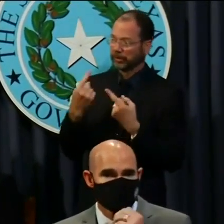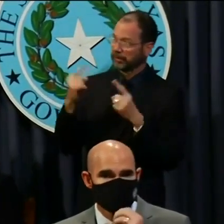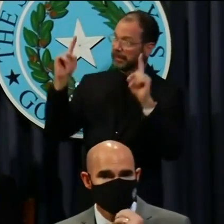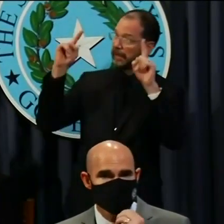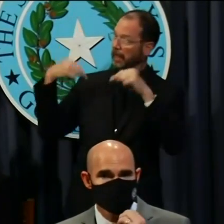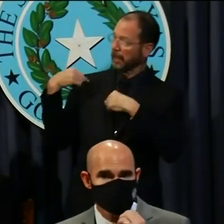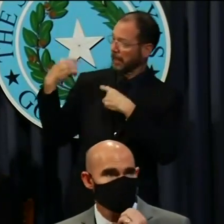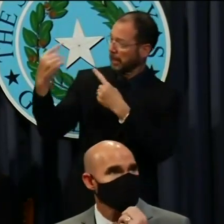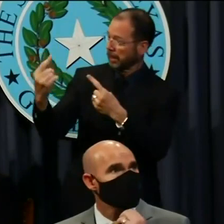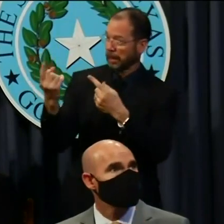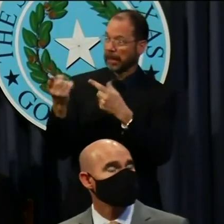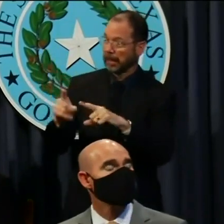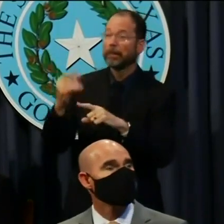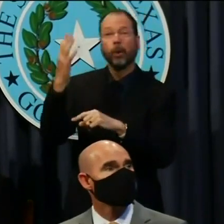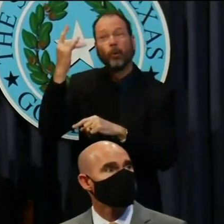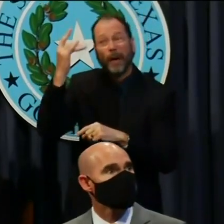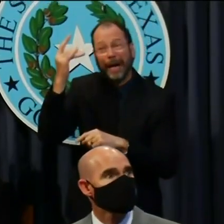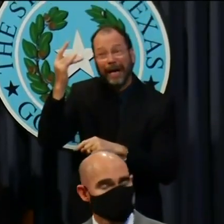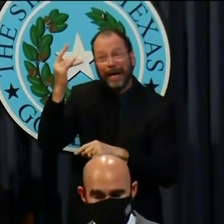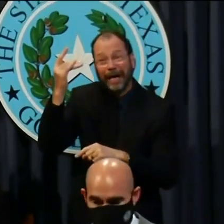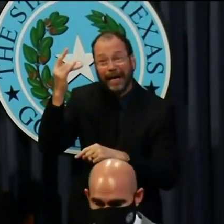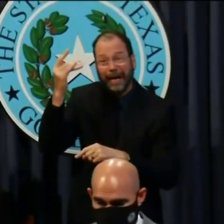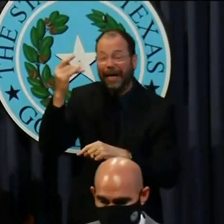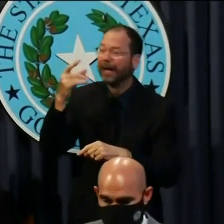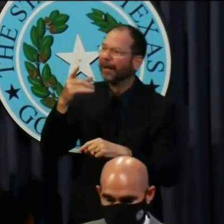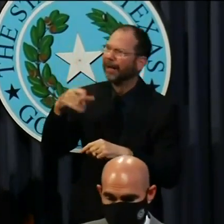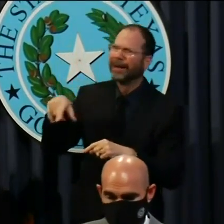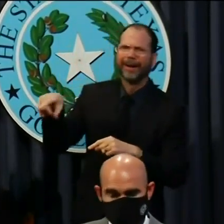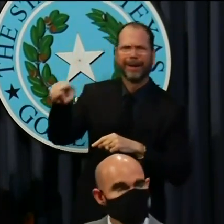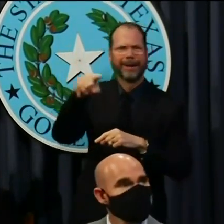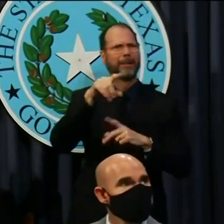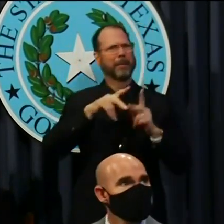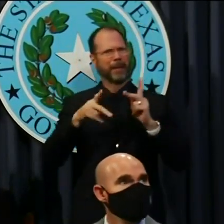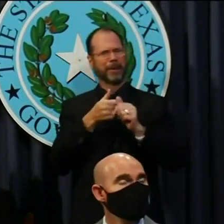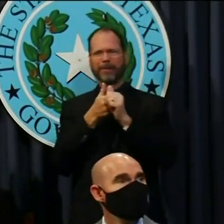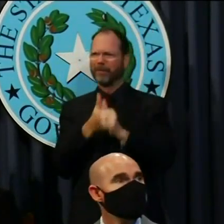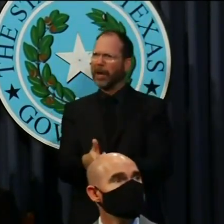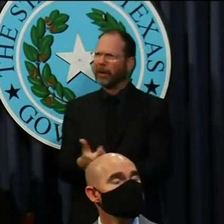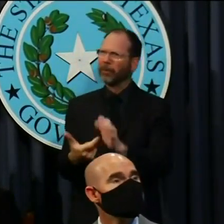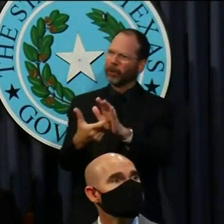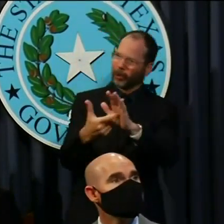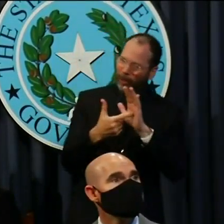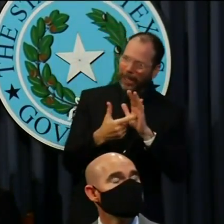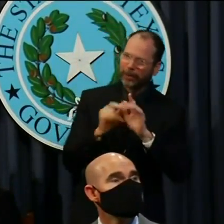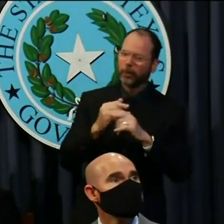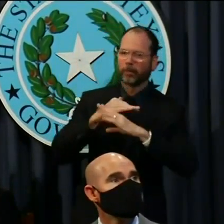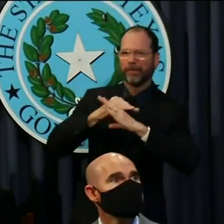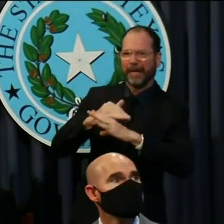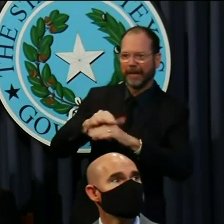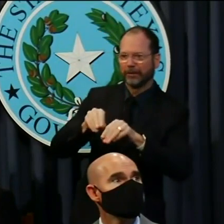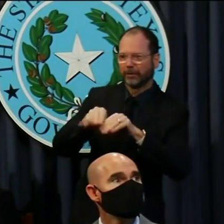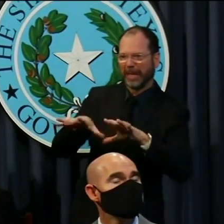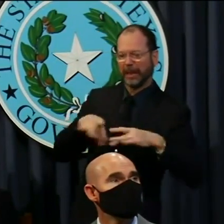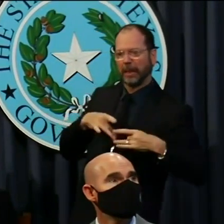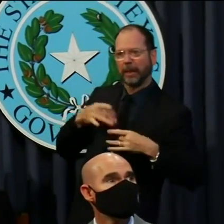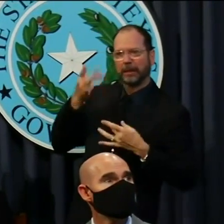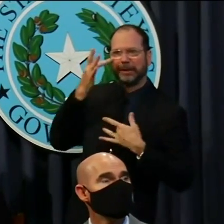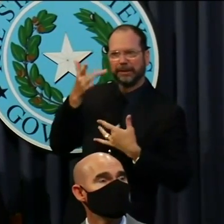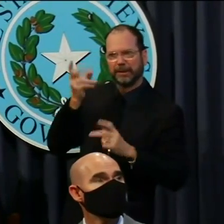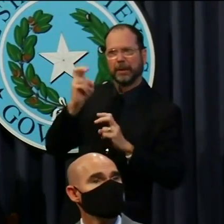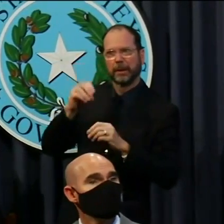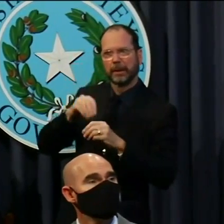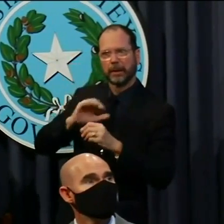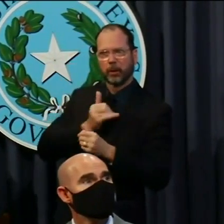enjoyed so far is because we are taking the steps that are necessary to prevent the spread of COVID-19 in our